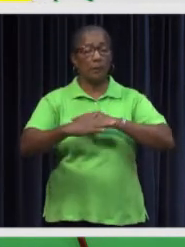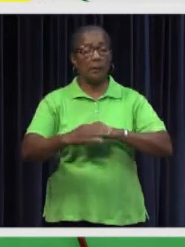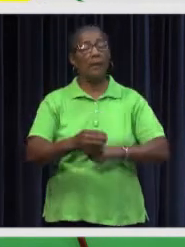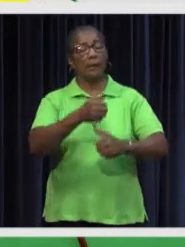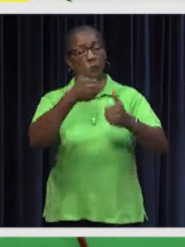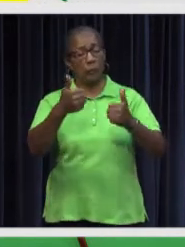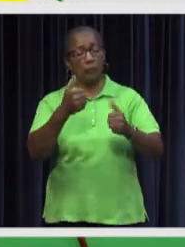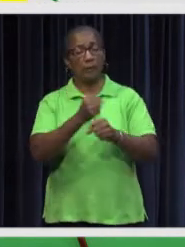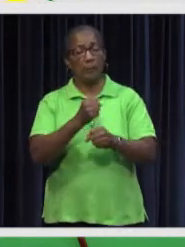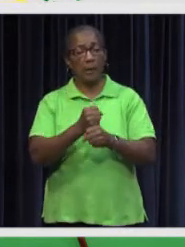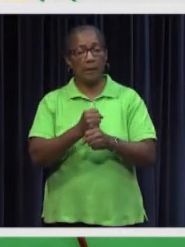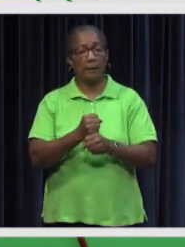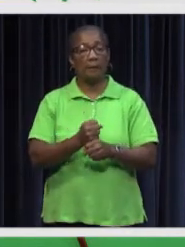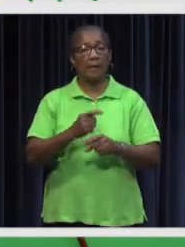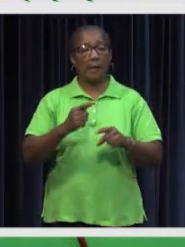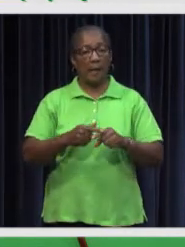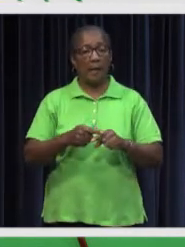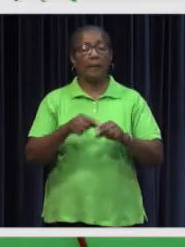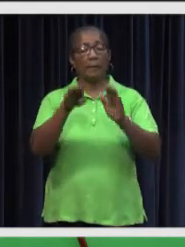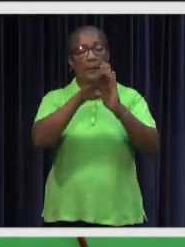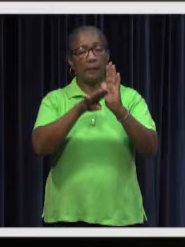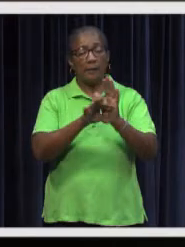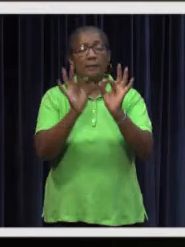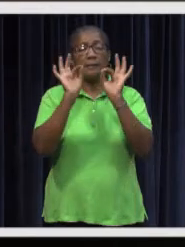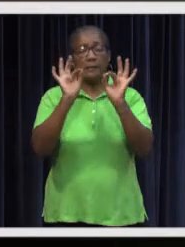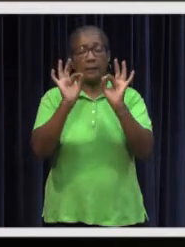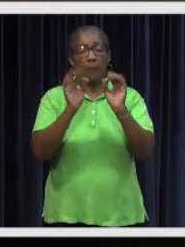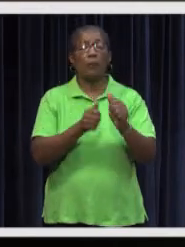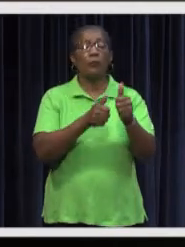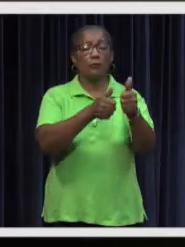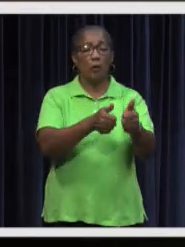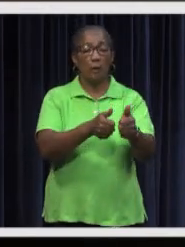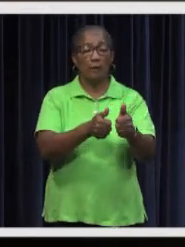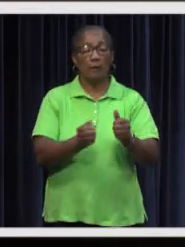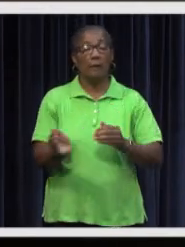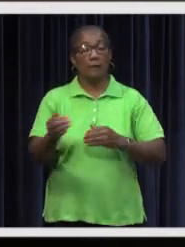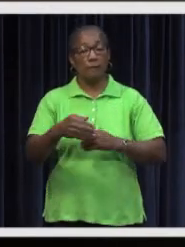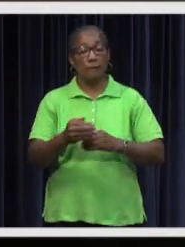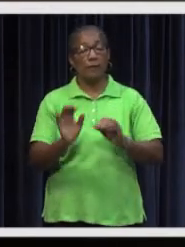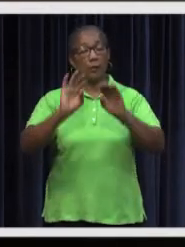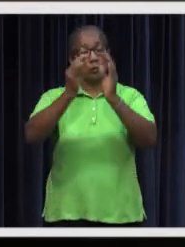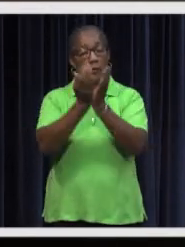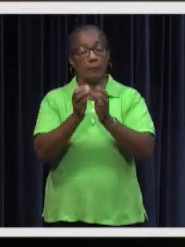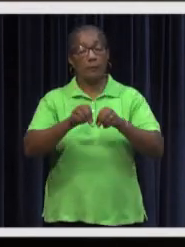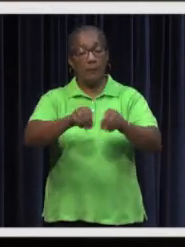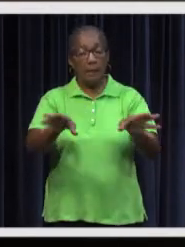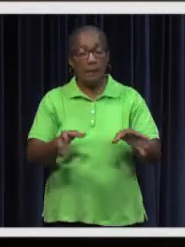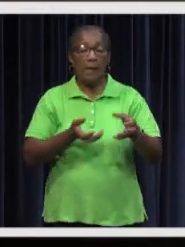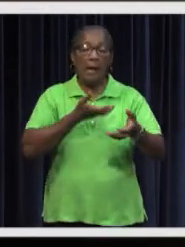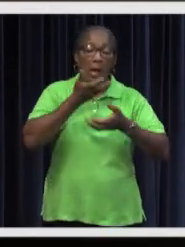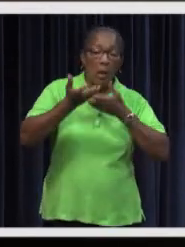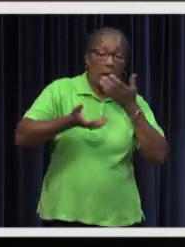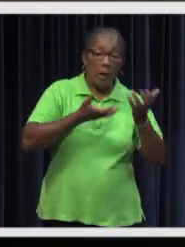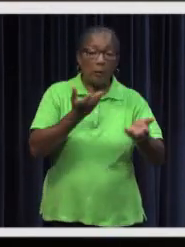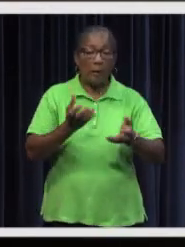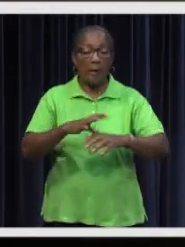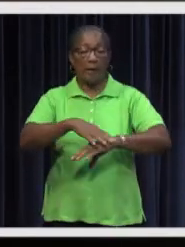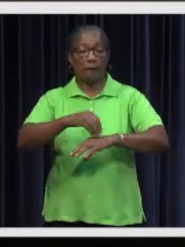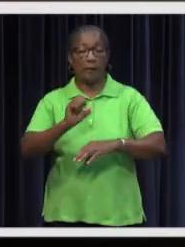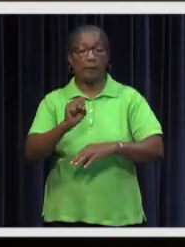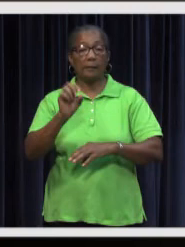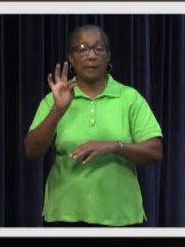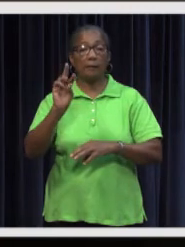situation and strictly follow the rules. They share their experiences with the STVS via social media.